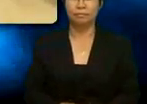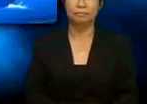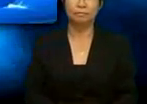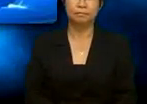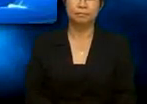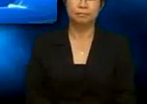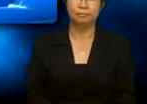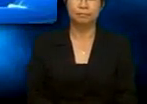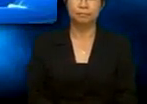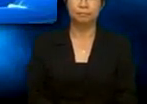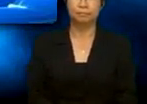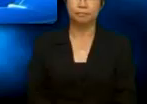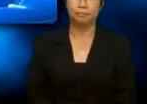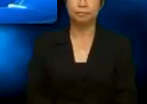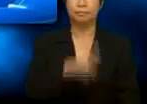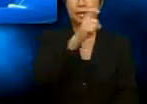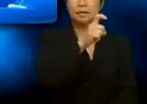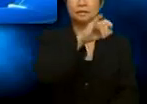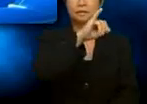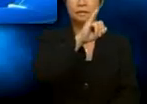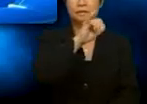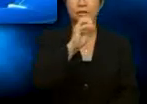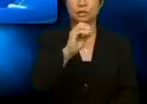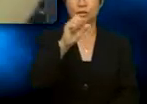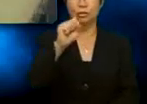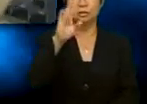X, I, O, S, 77.